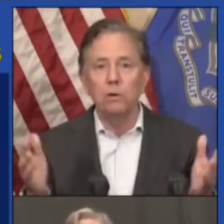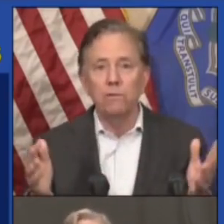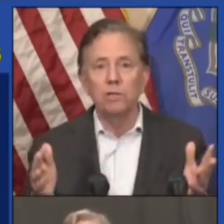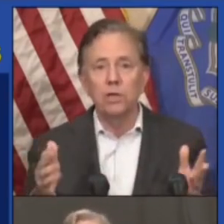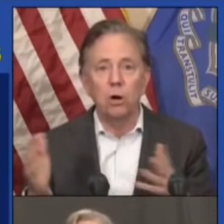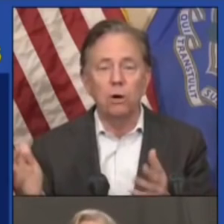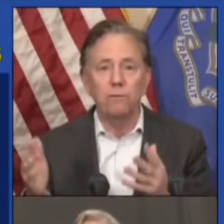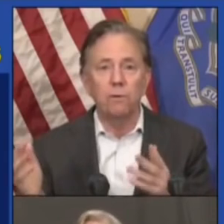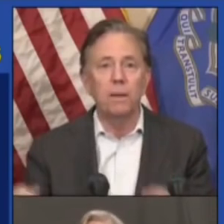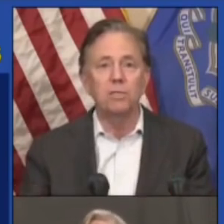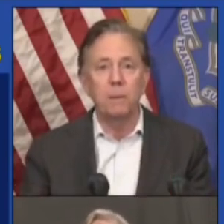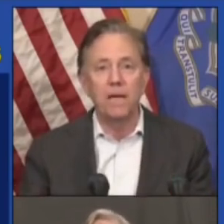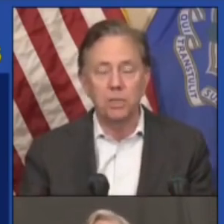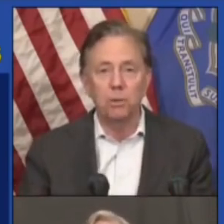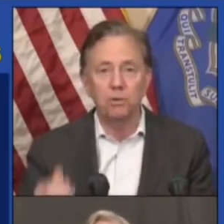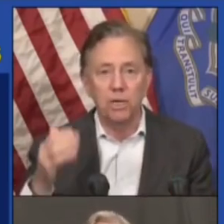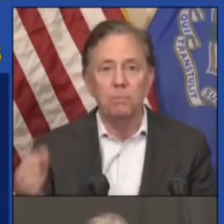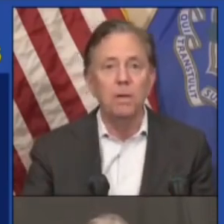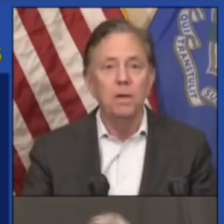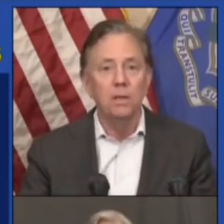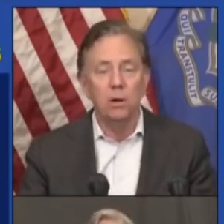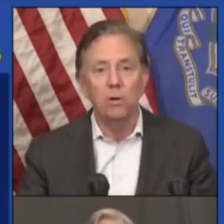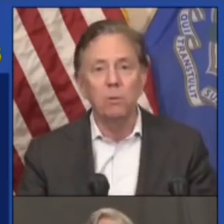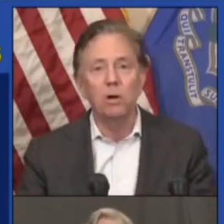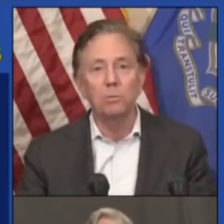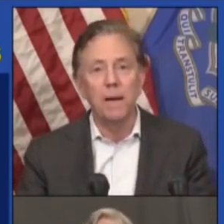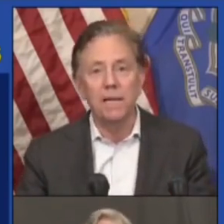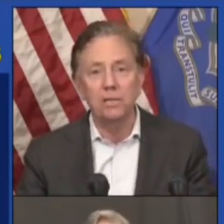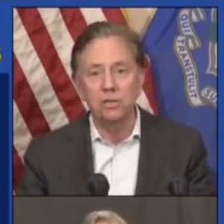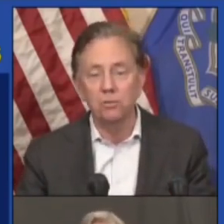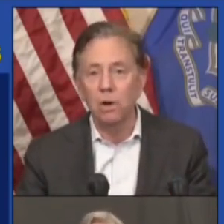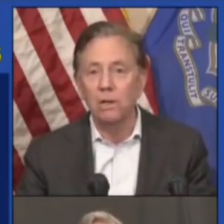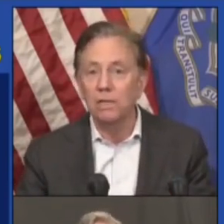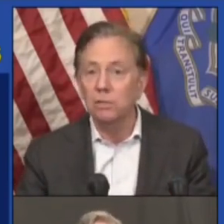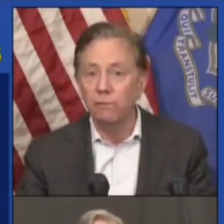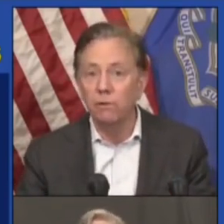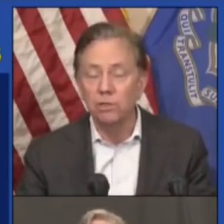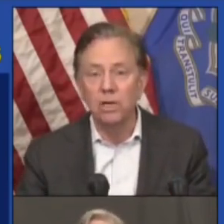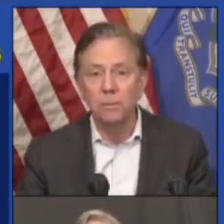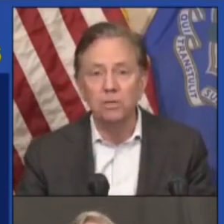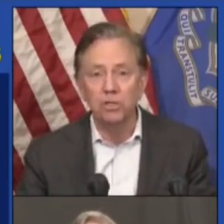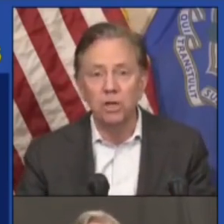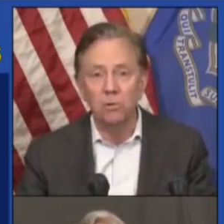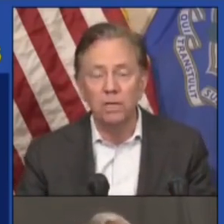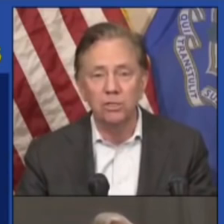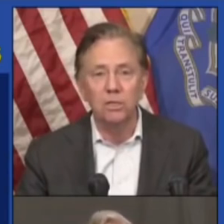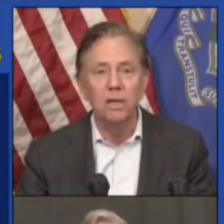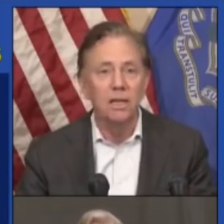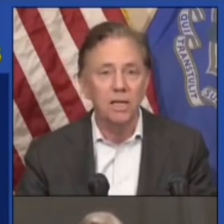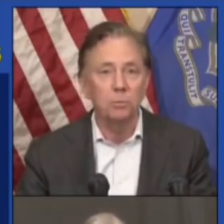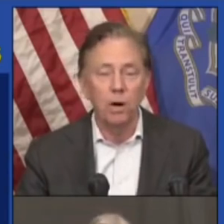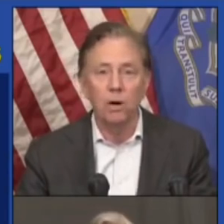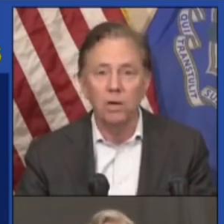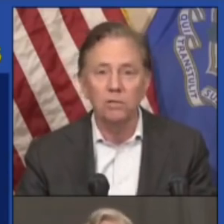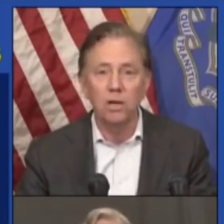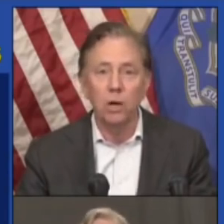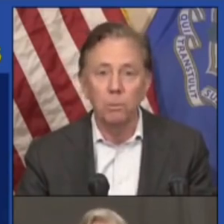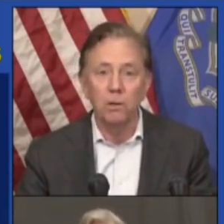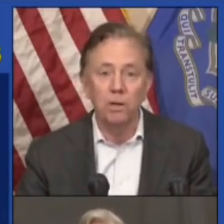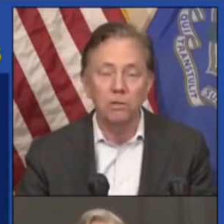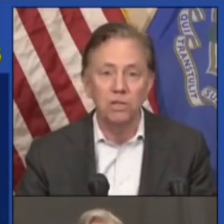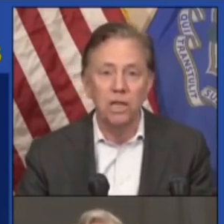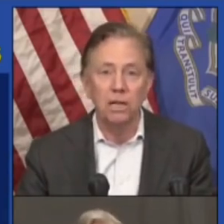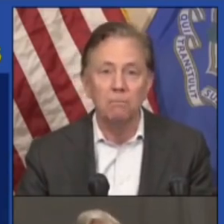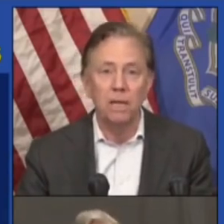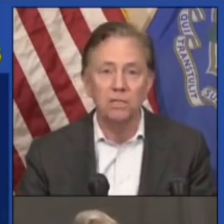UHART, University of Hartford men's basketball team. They're in March Madness as well. That's the first time in a generation. That's progress. I